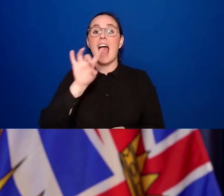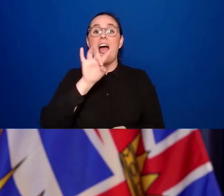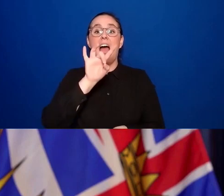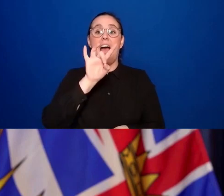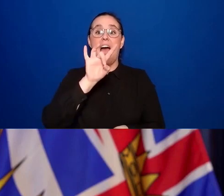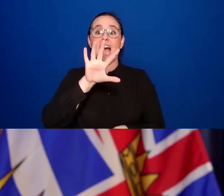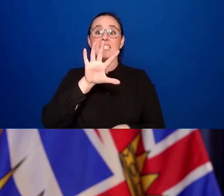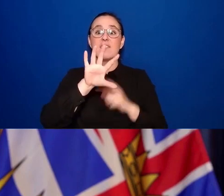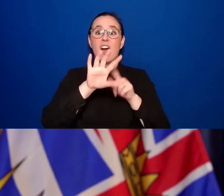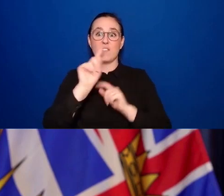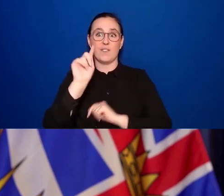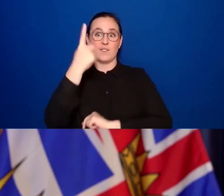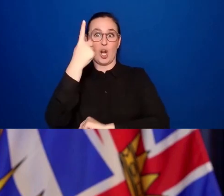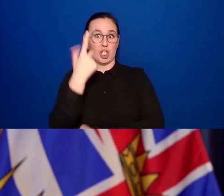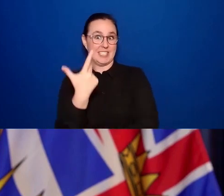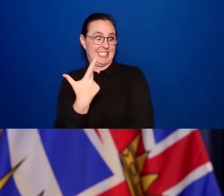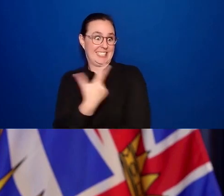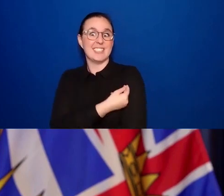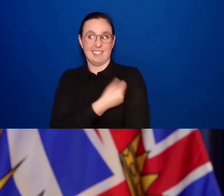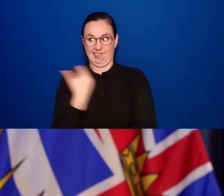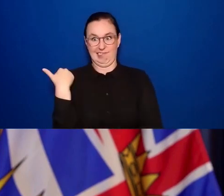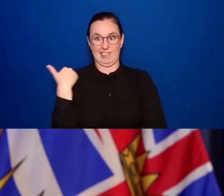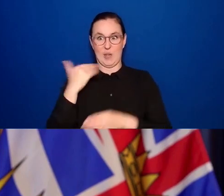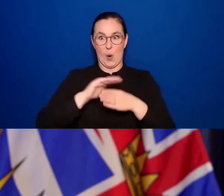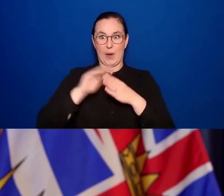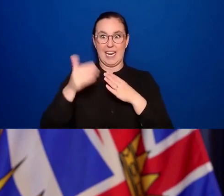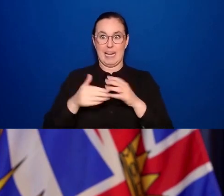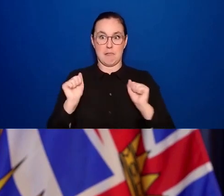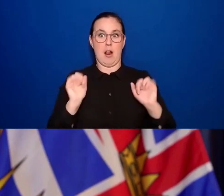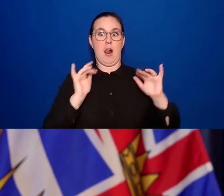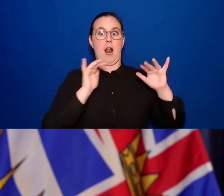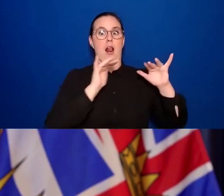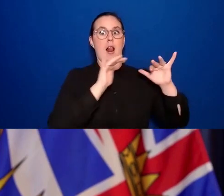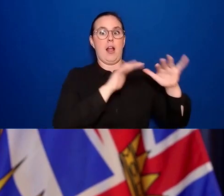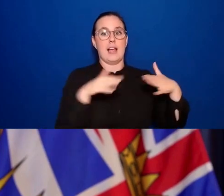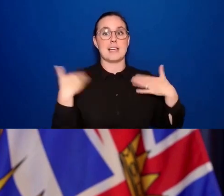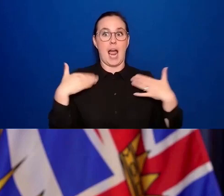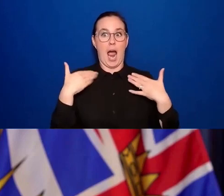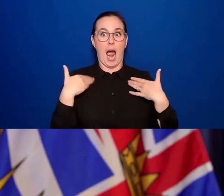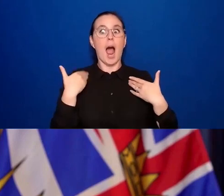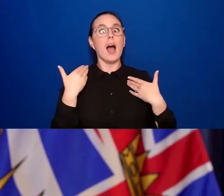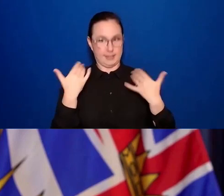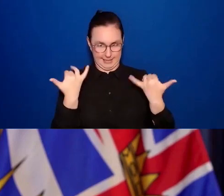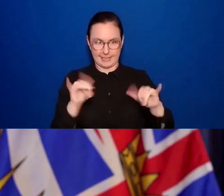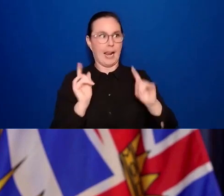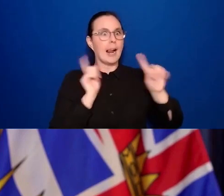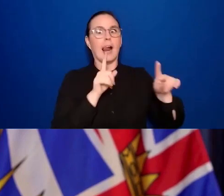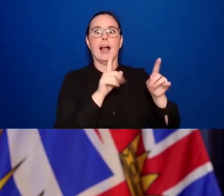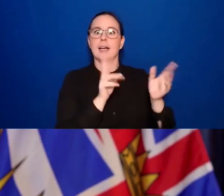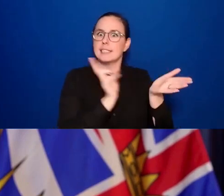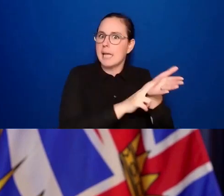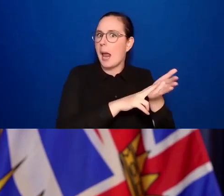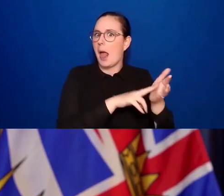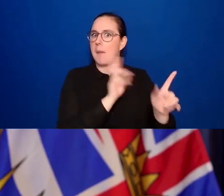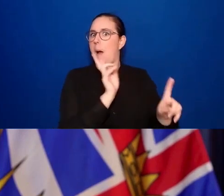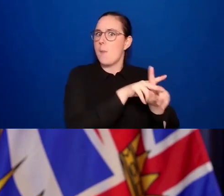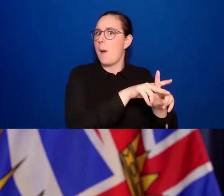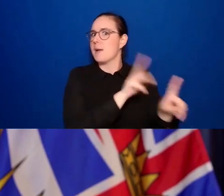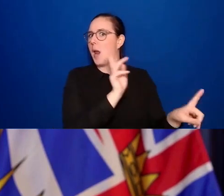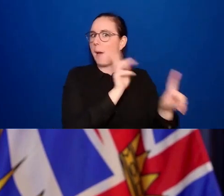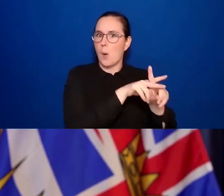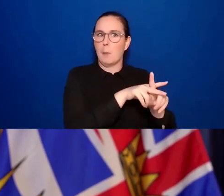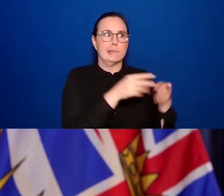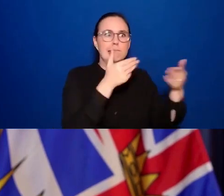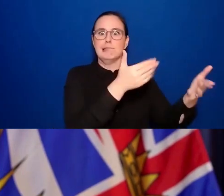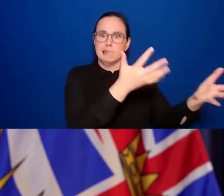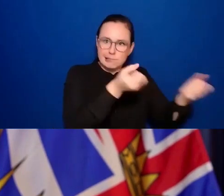still this weekend again, leading in registrations, leading in new bookings, that number will go up. This level